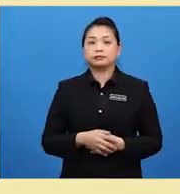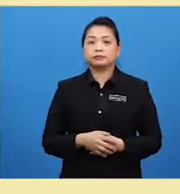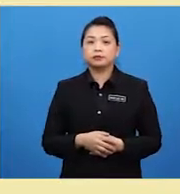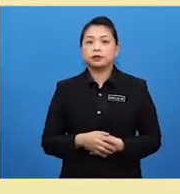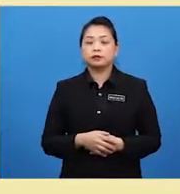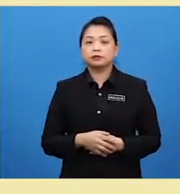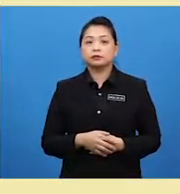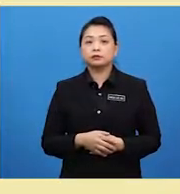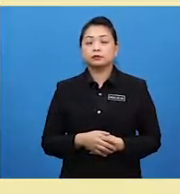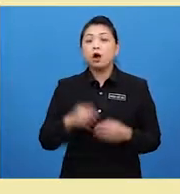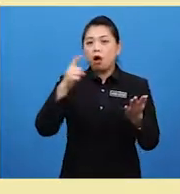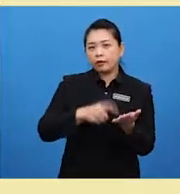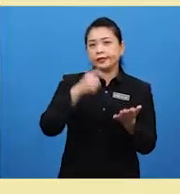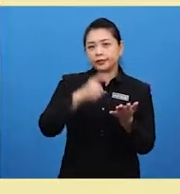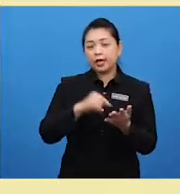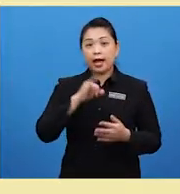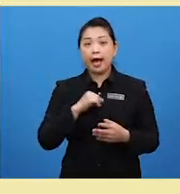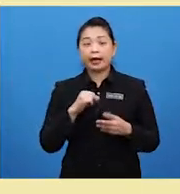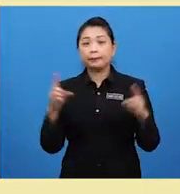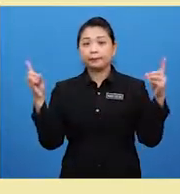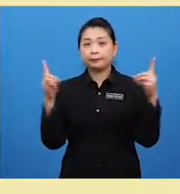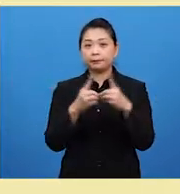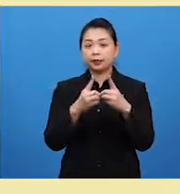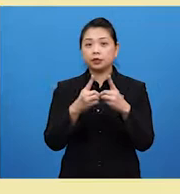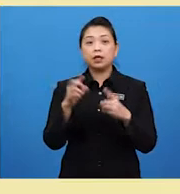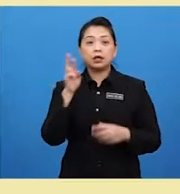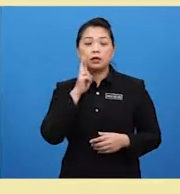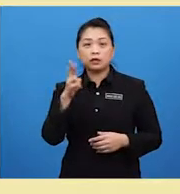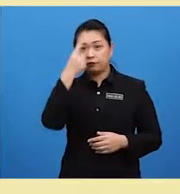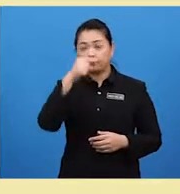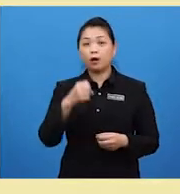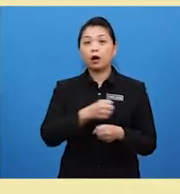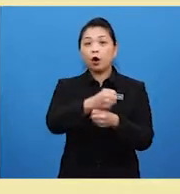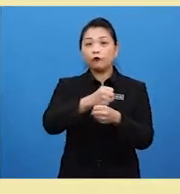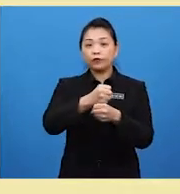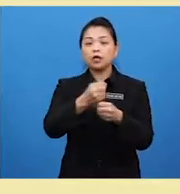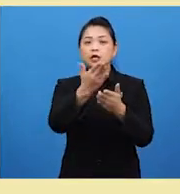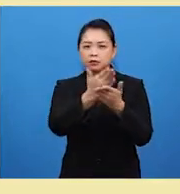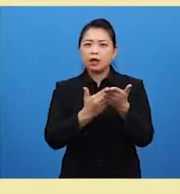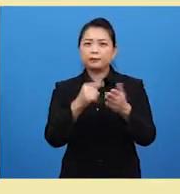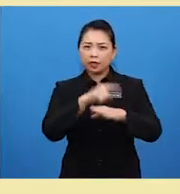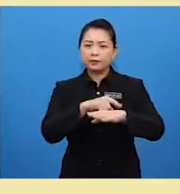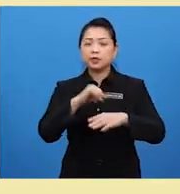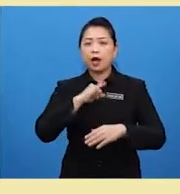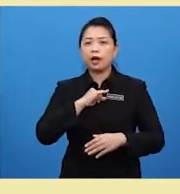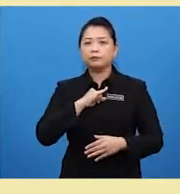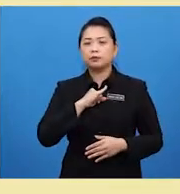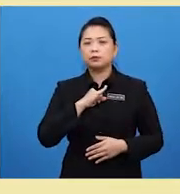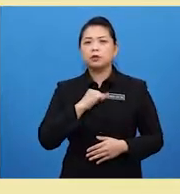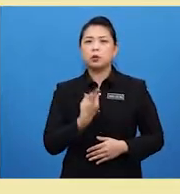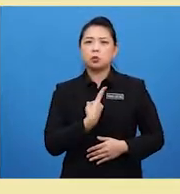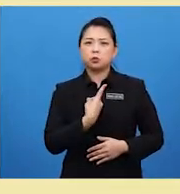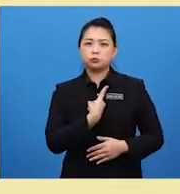Occasionally, I meet her for a coffee. Sometimes, I'm alone. No. We can use